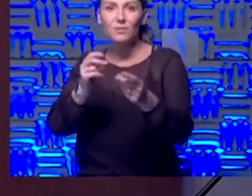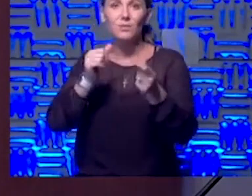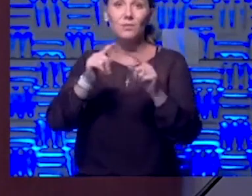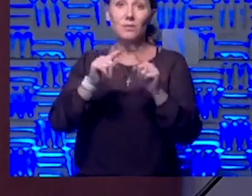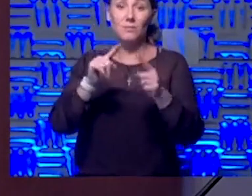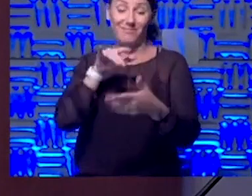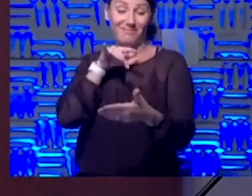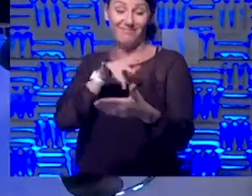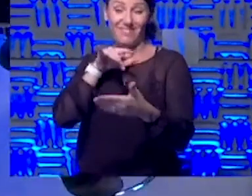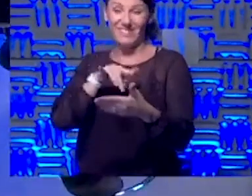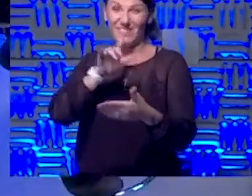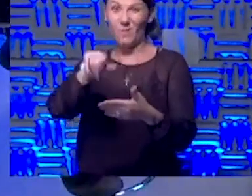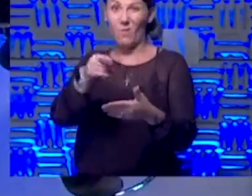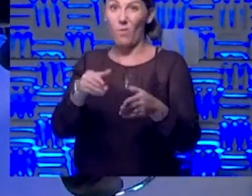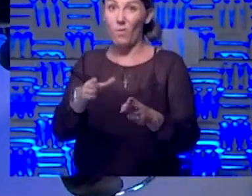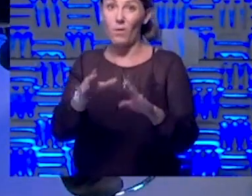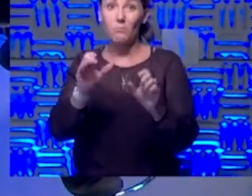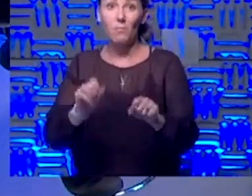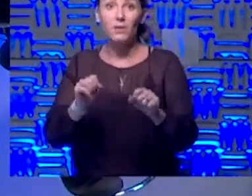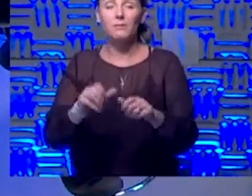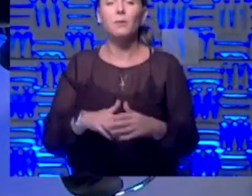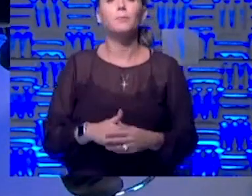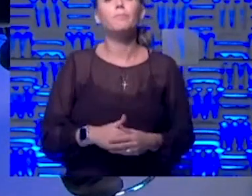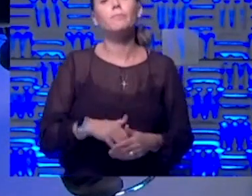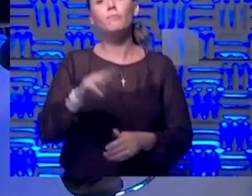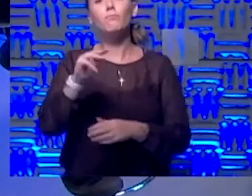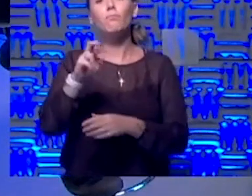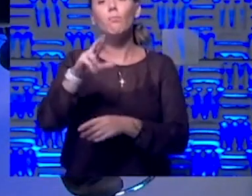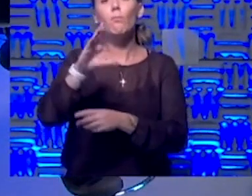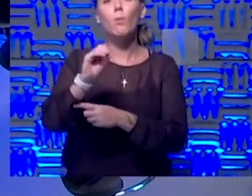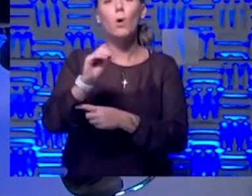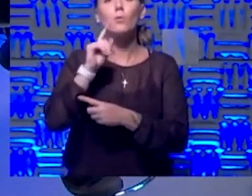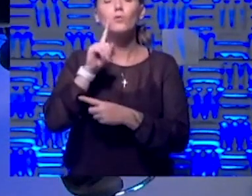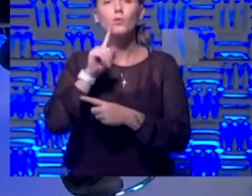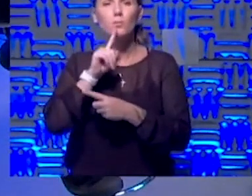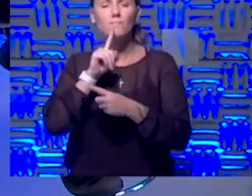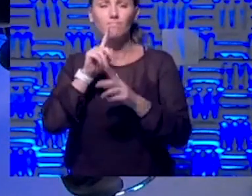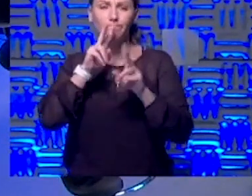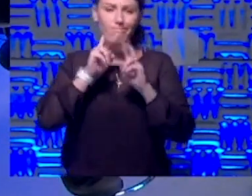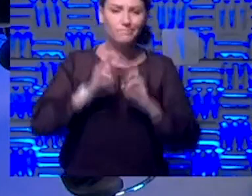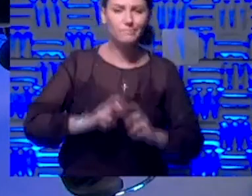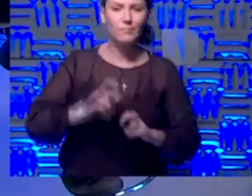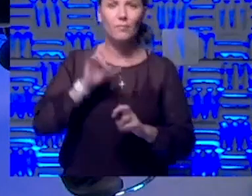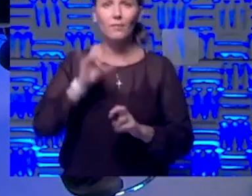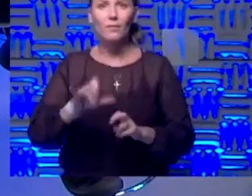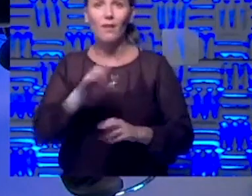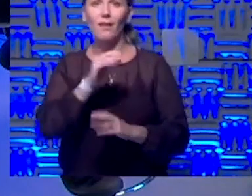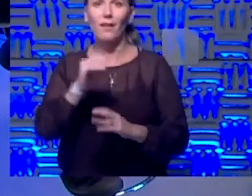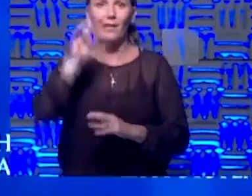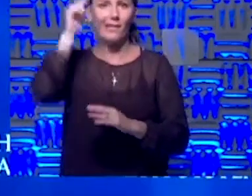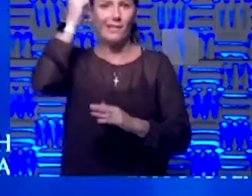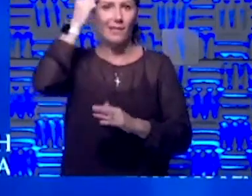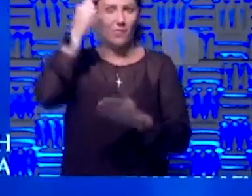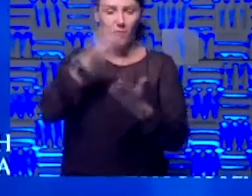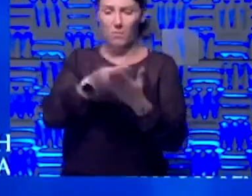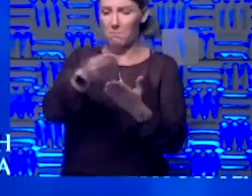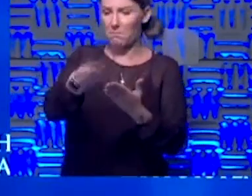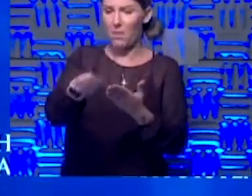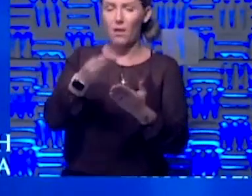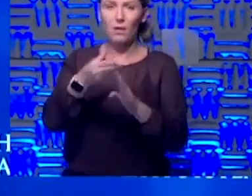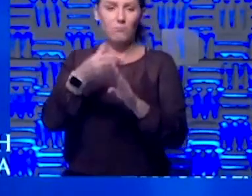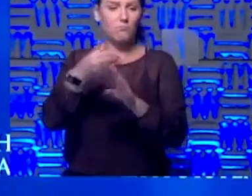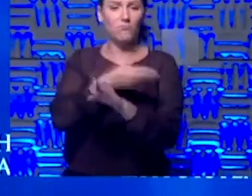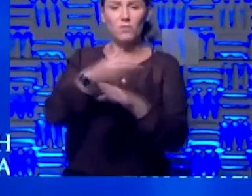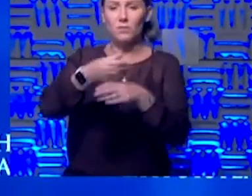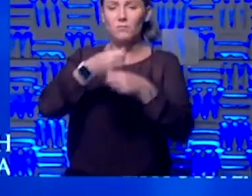is the only way possible. And Mario, as you look at that, I know the government has been buying vaccine already, pre-purchasing. It's going